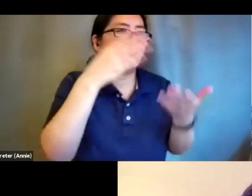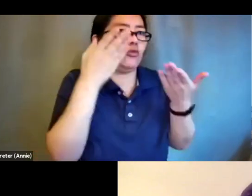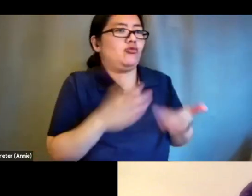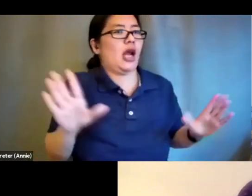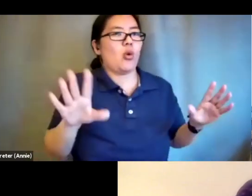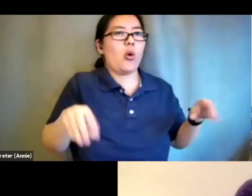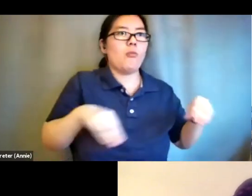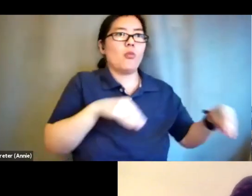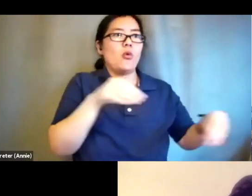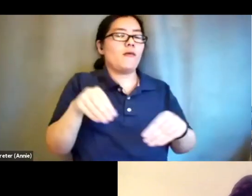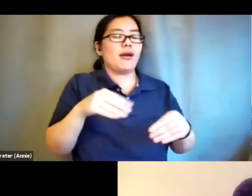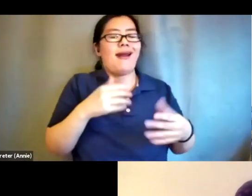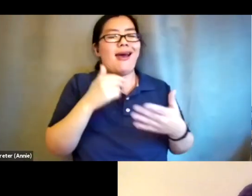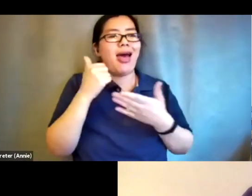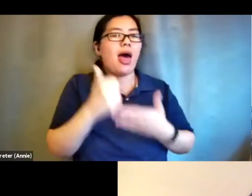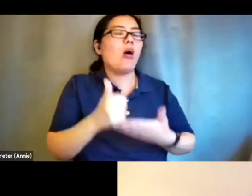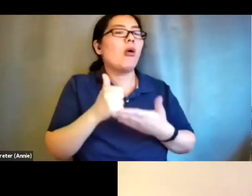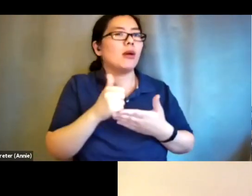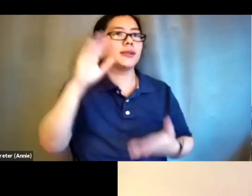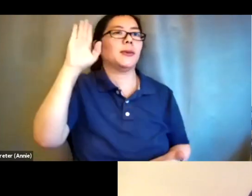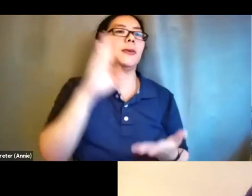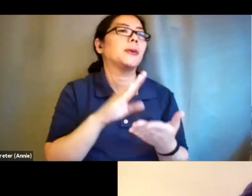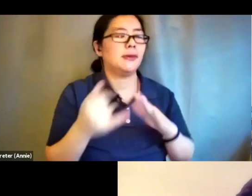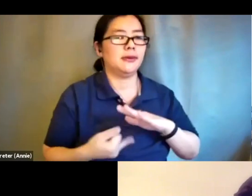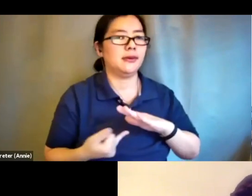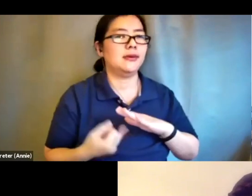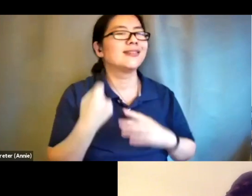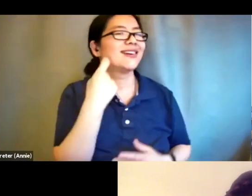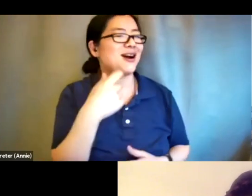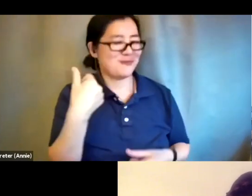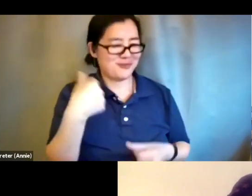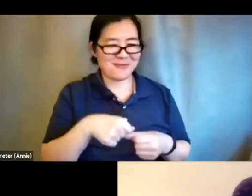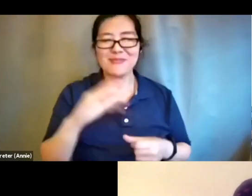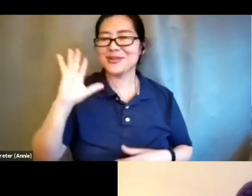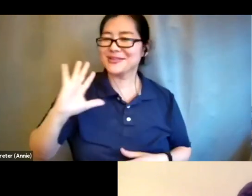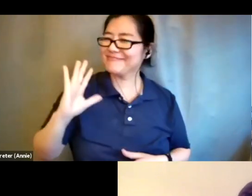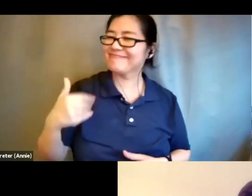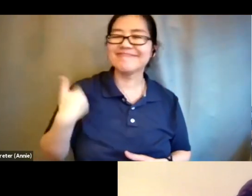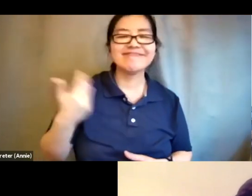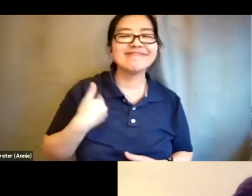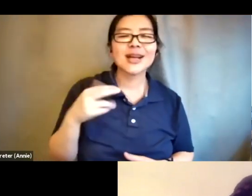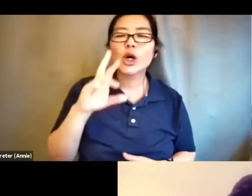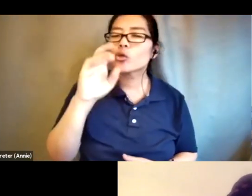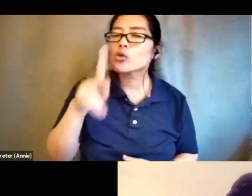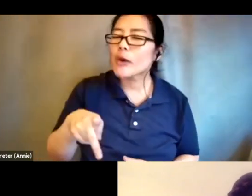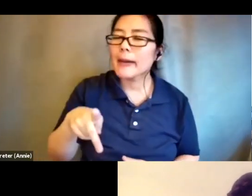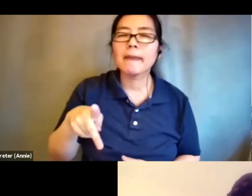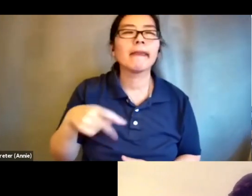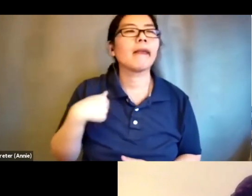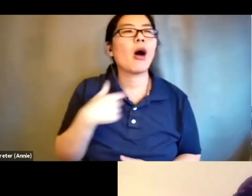isolation i remember being a baby crip and watching my first couple of sins performances